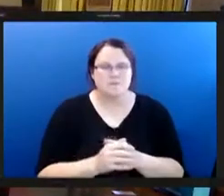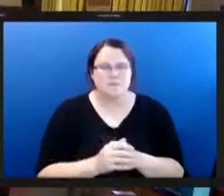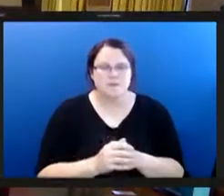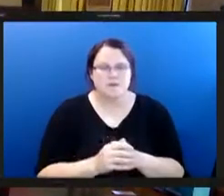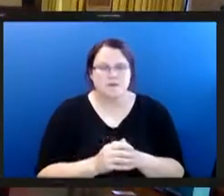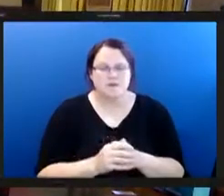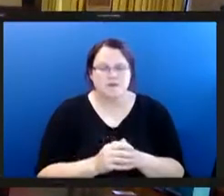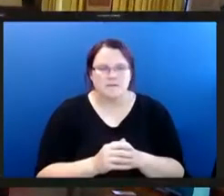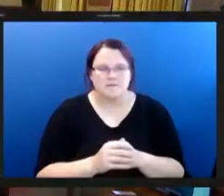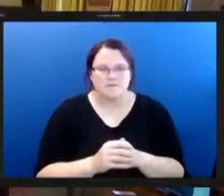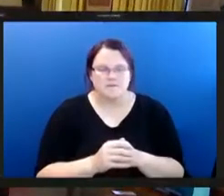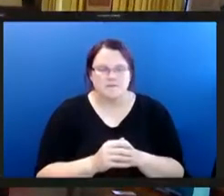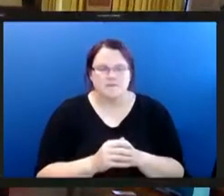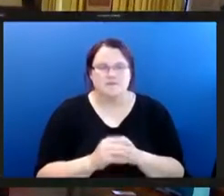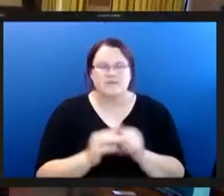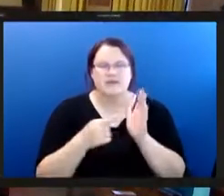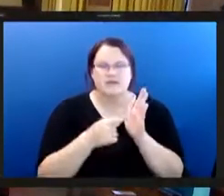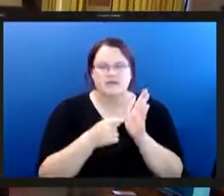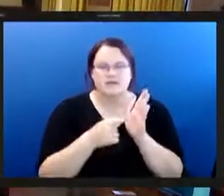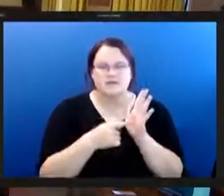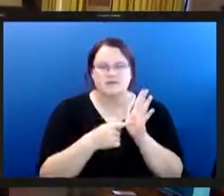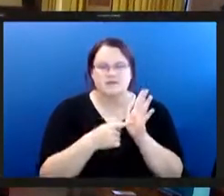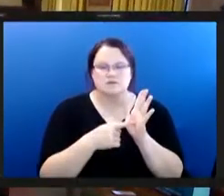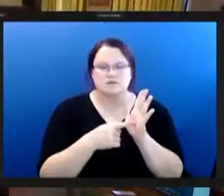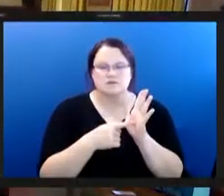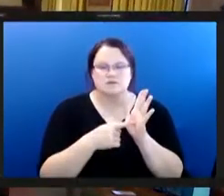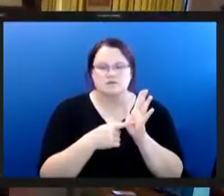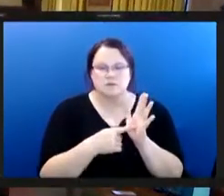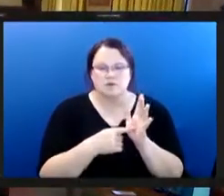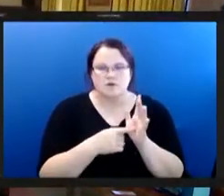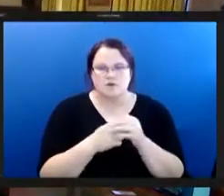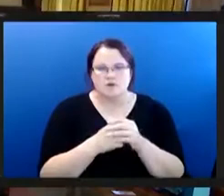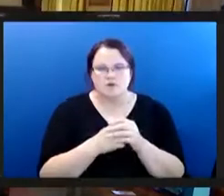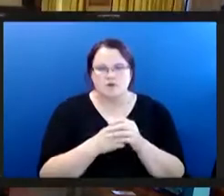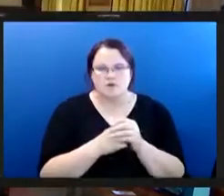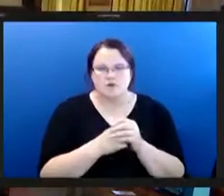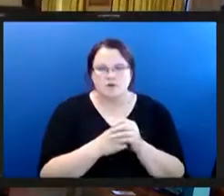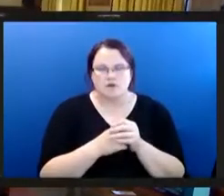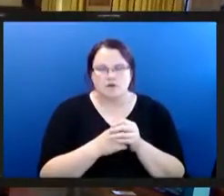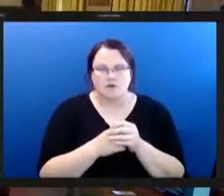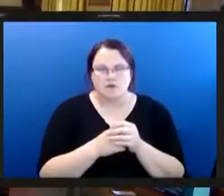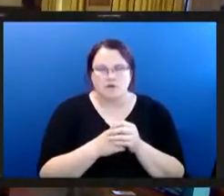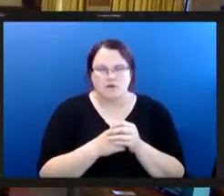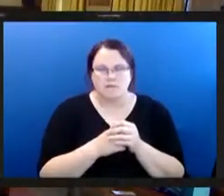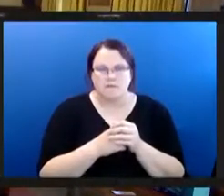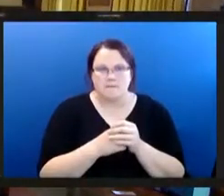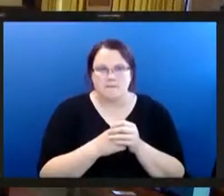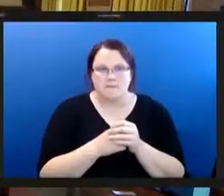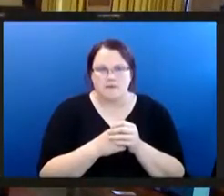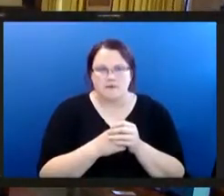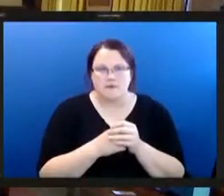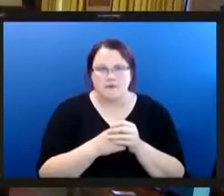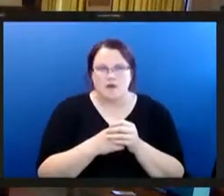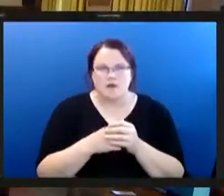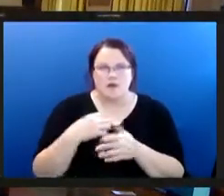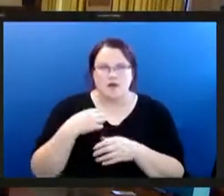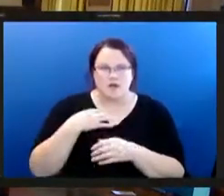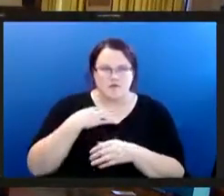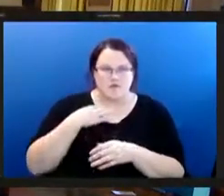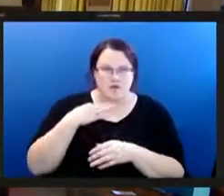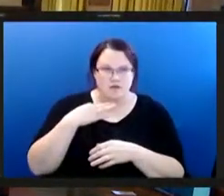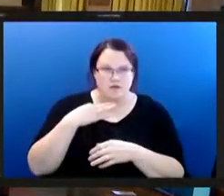homeless examples of the jubilee kitchen they have an environment i volunteer at first